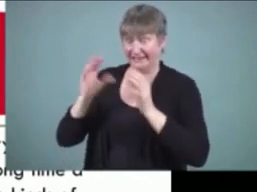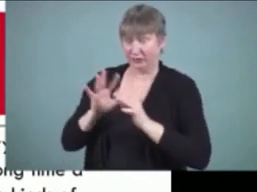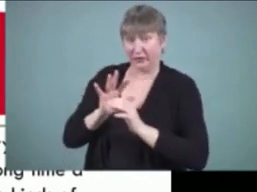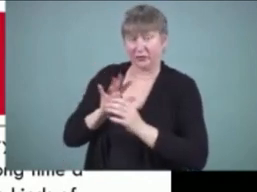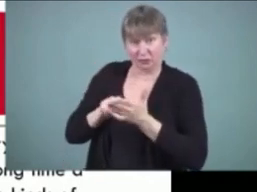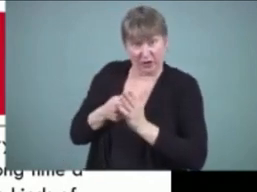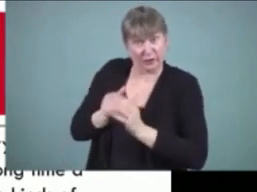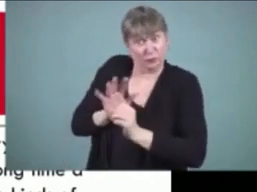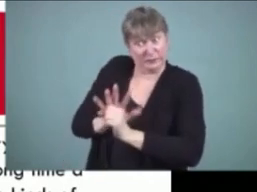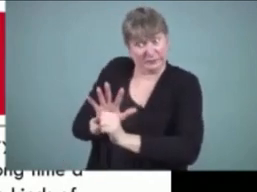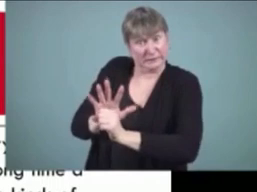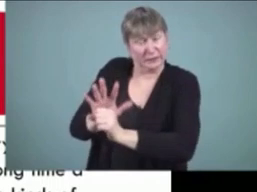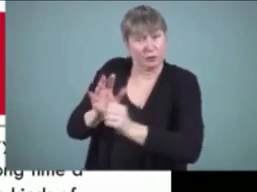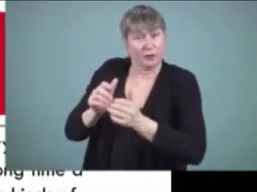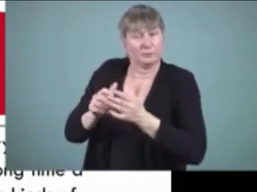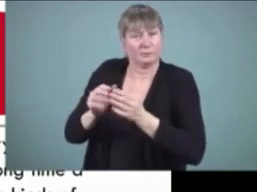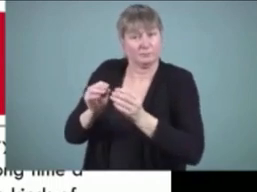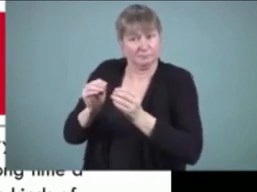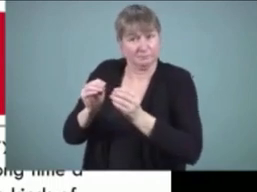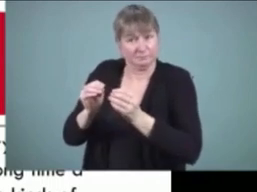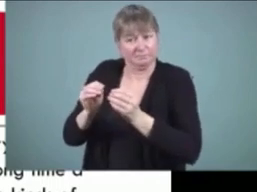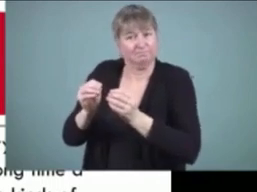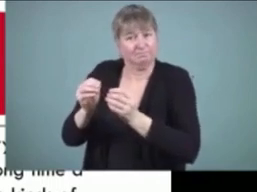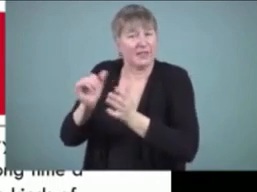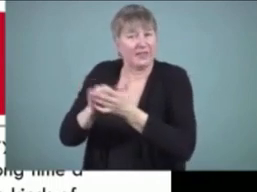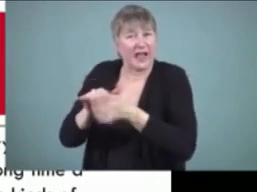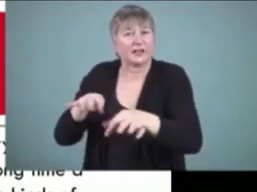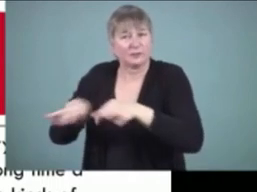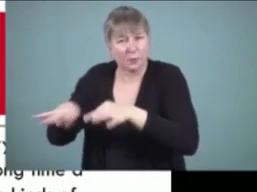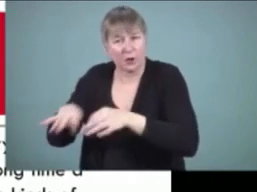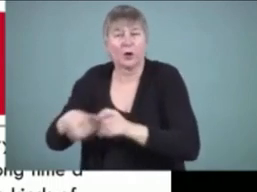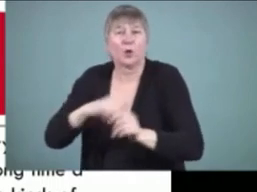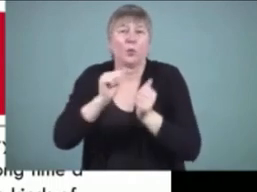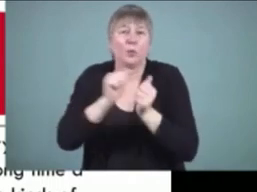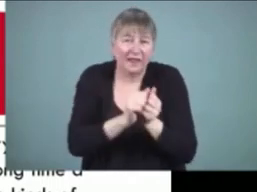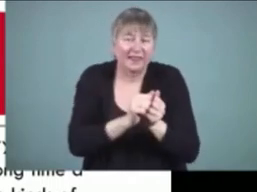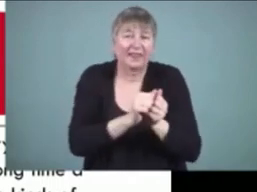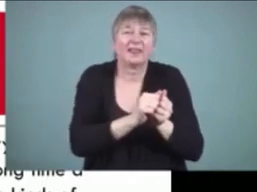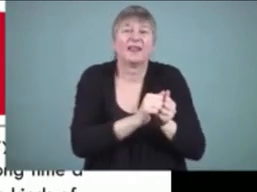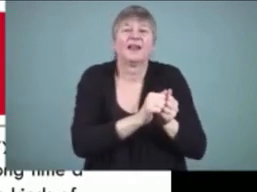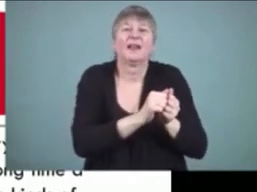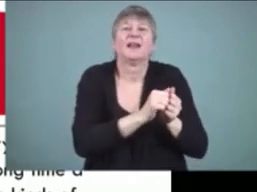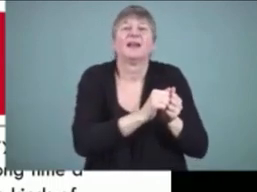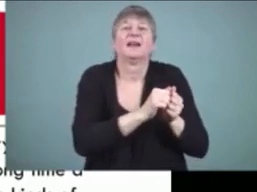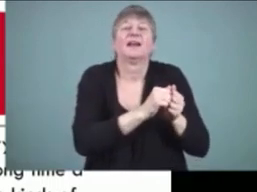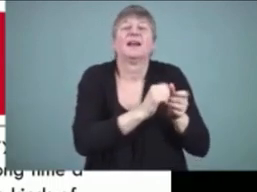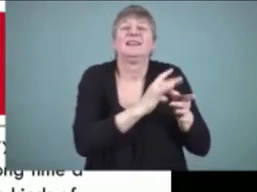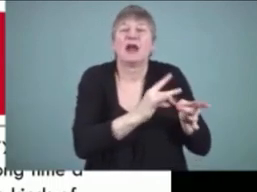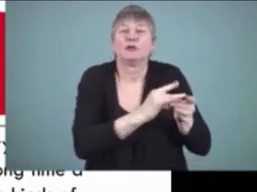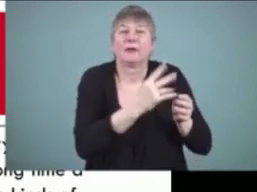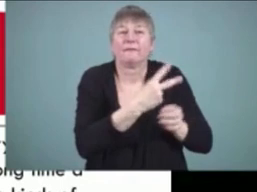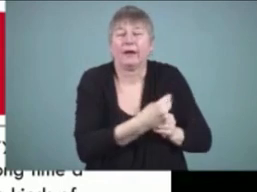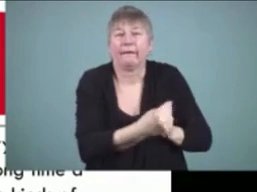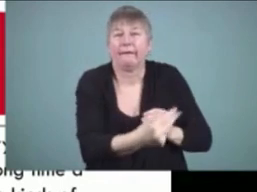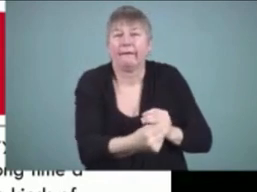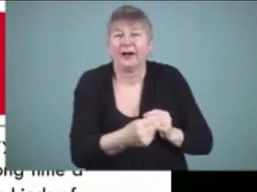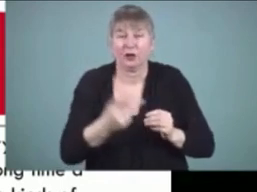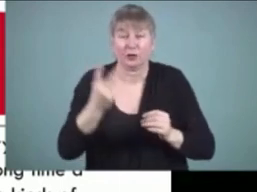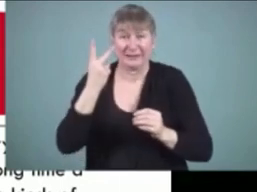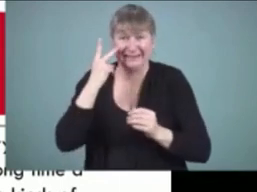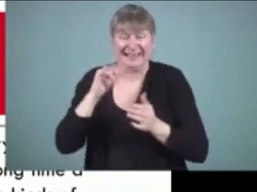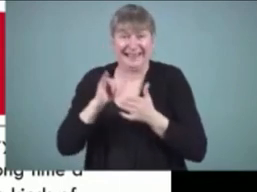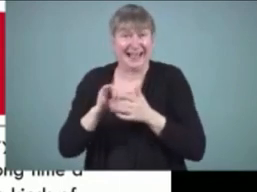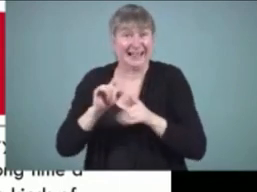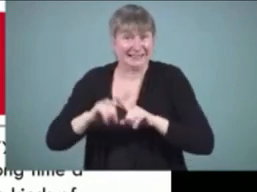expository text as well as narratives and you can see the difference in structure between this and the end then story